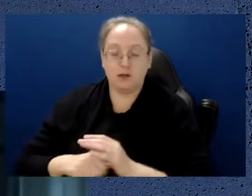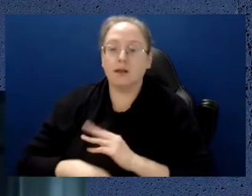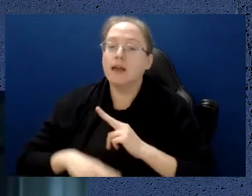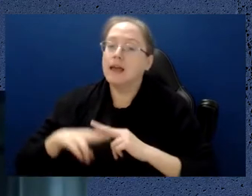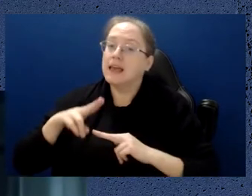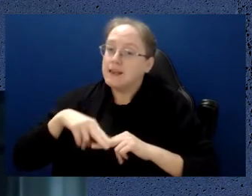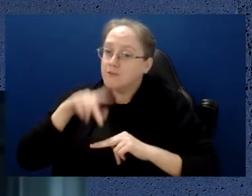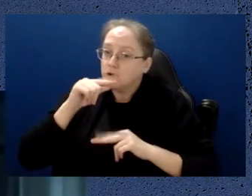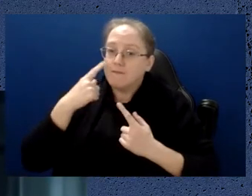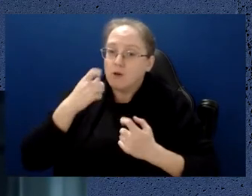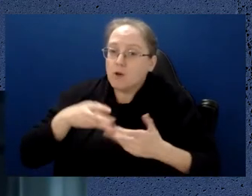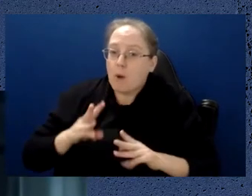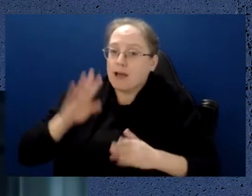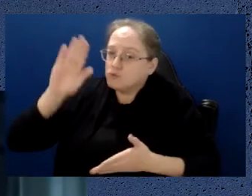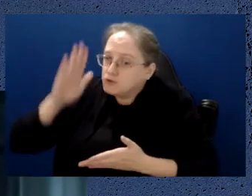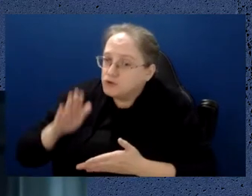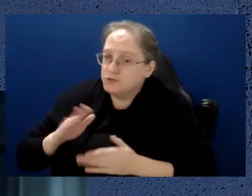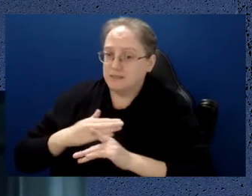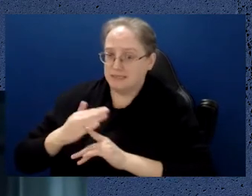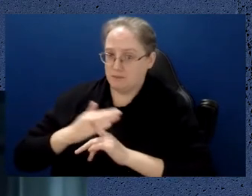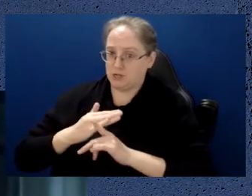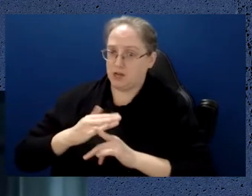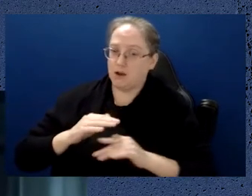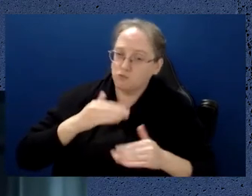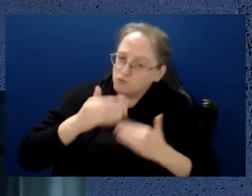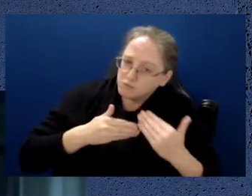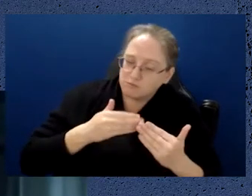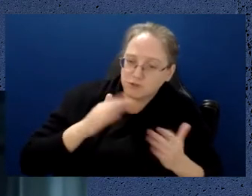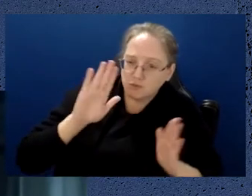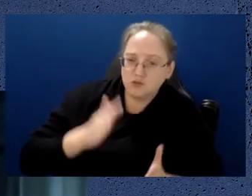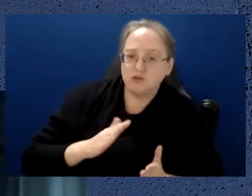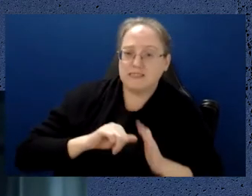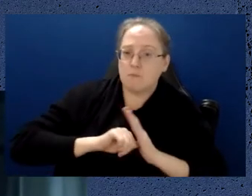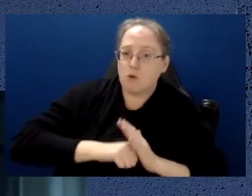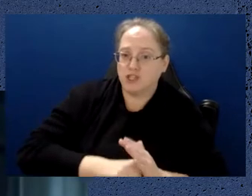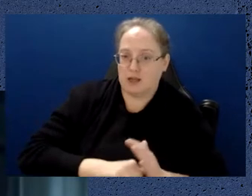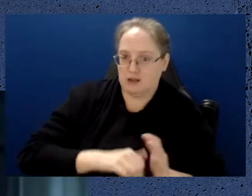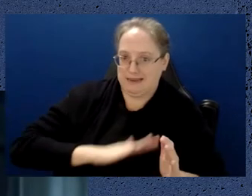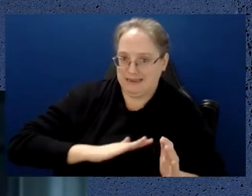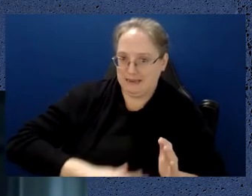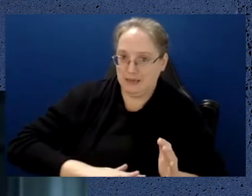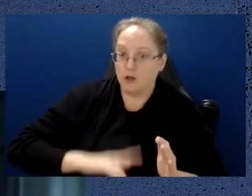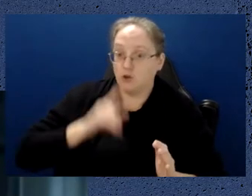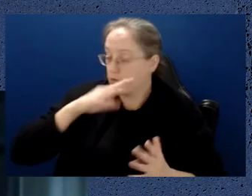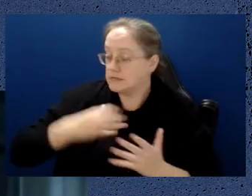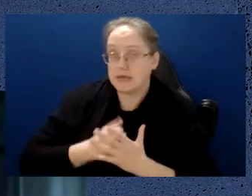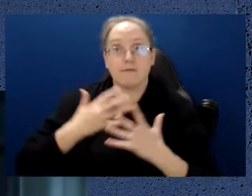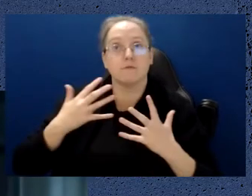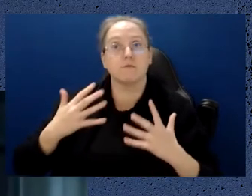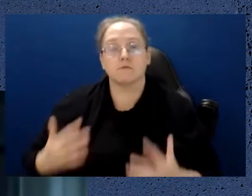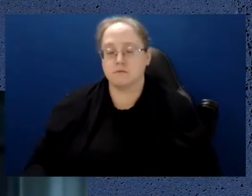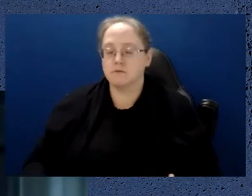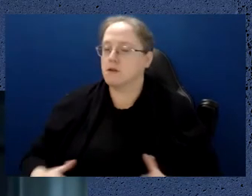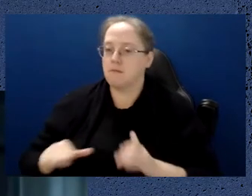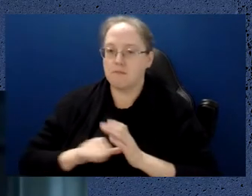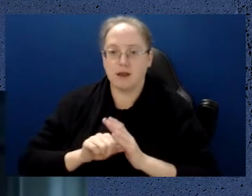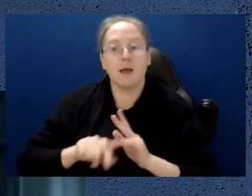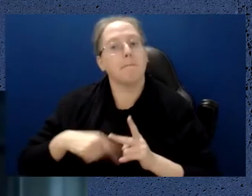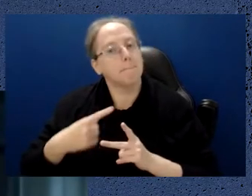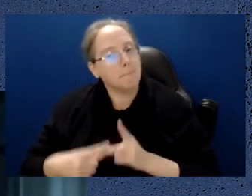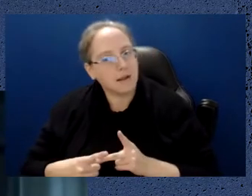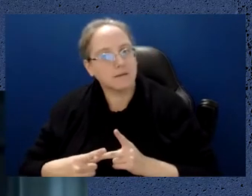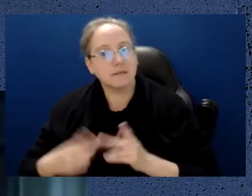would reduce the temperature or pressure or both for that process, there would be a huge saving in terms of both cost and greenhouse